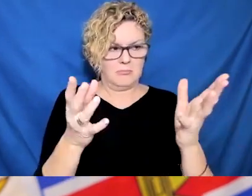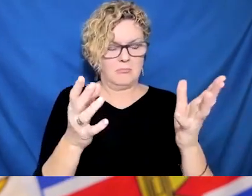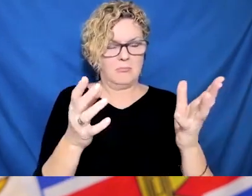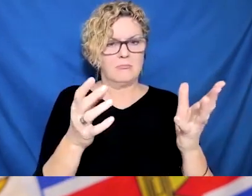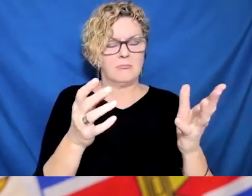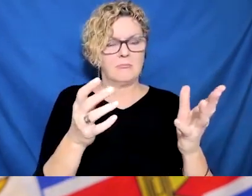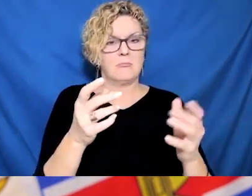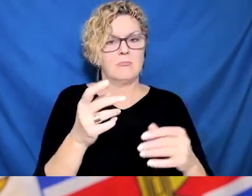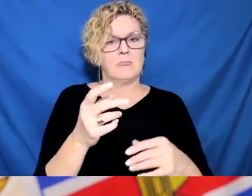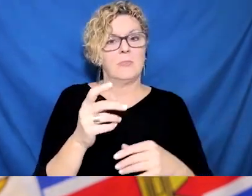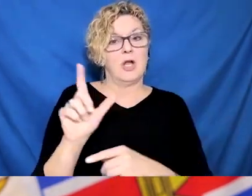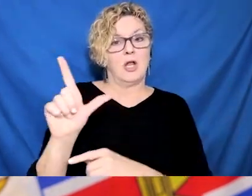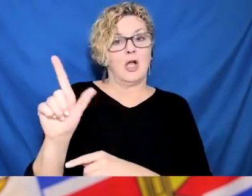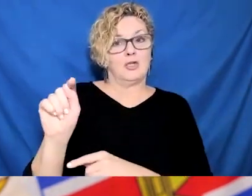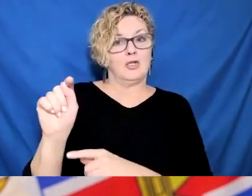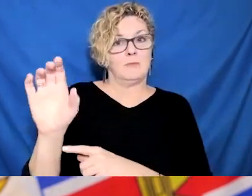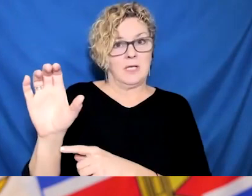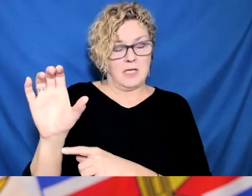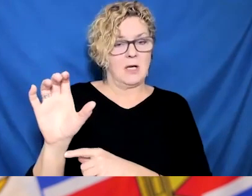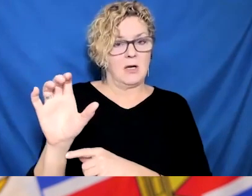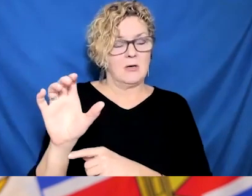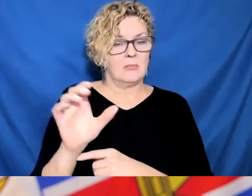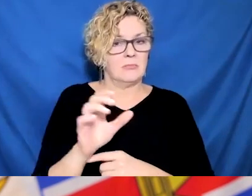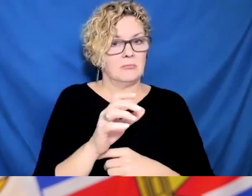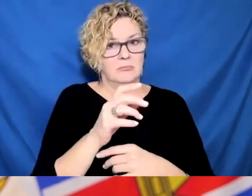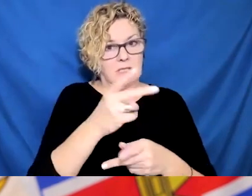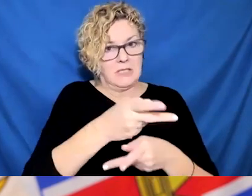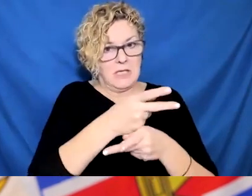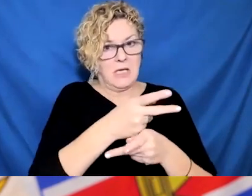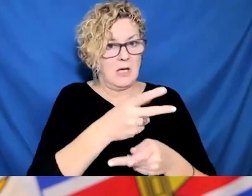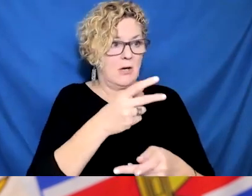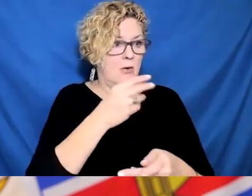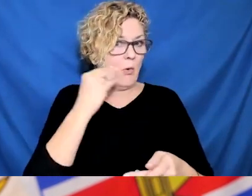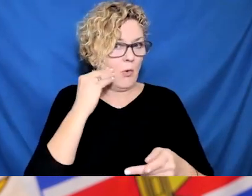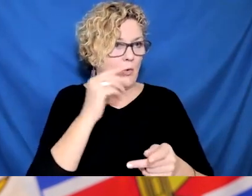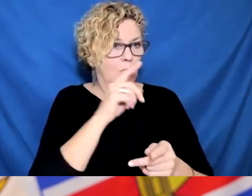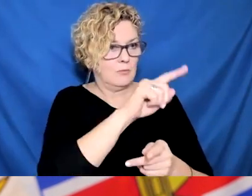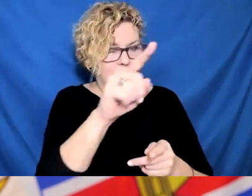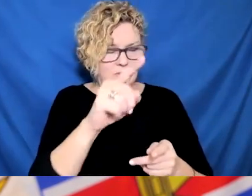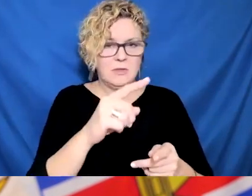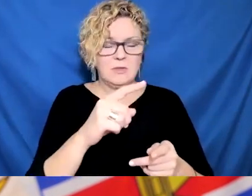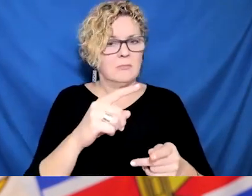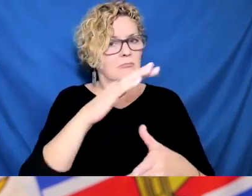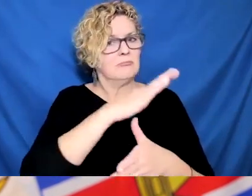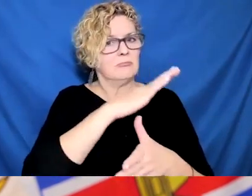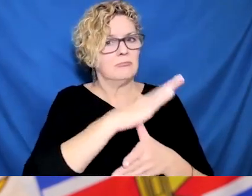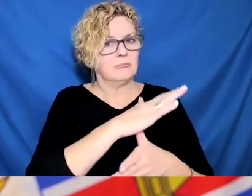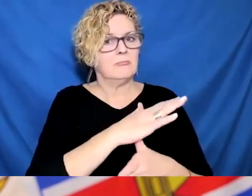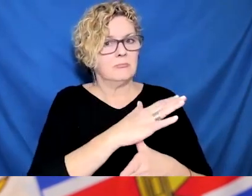in, assisted living will have access as well. Next question is from Victor Kaiser, Radio NL.